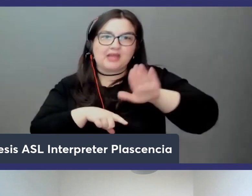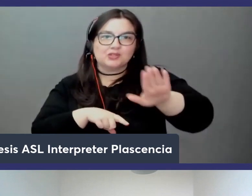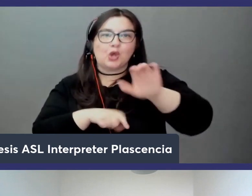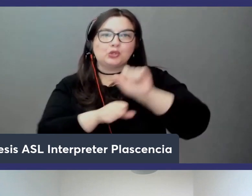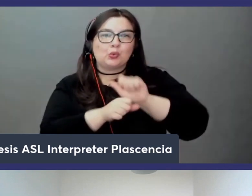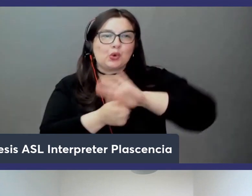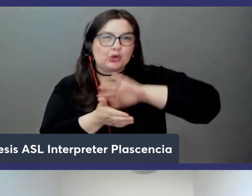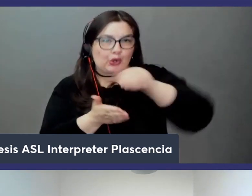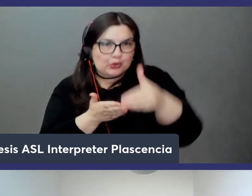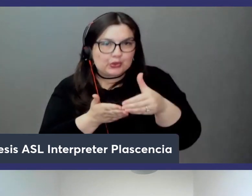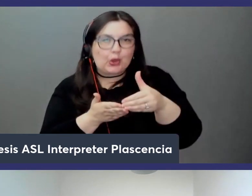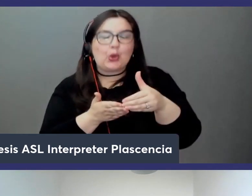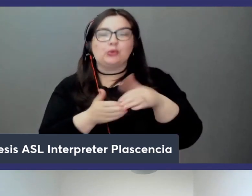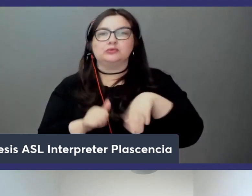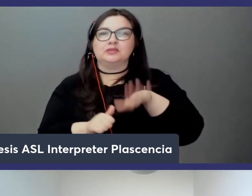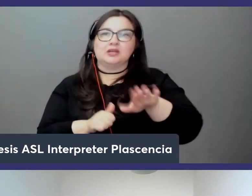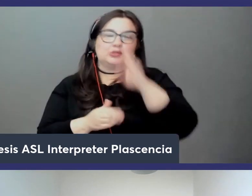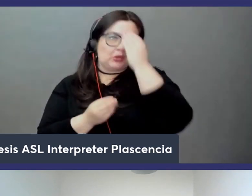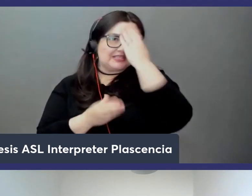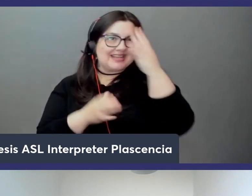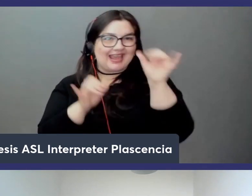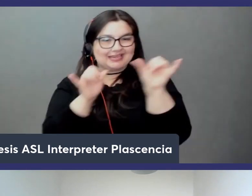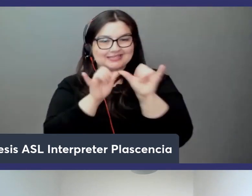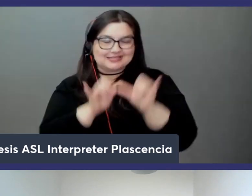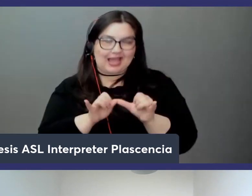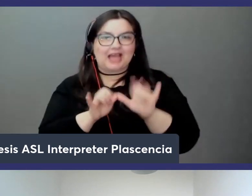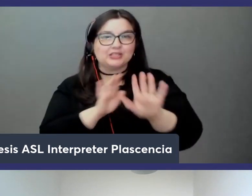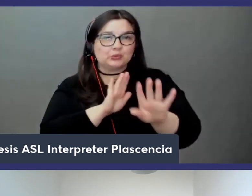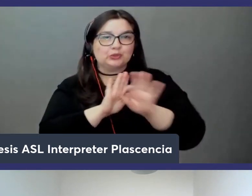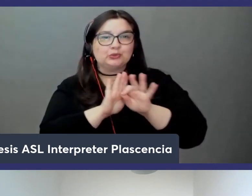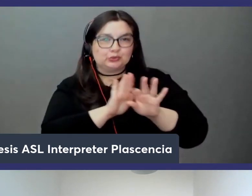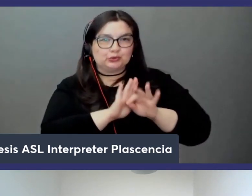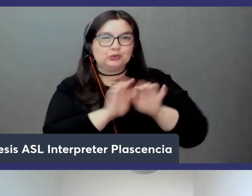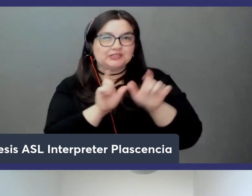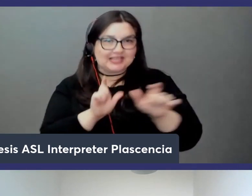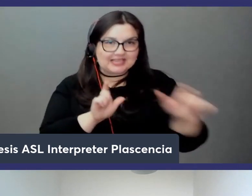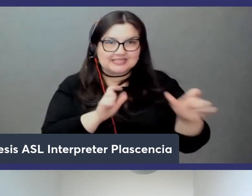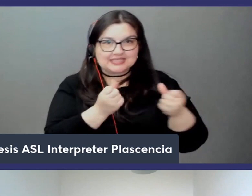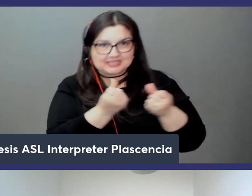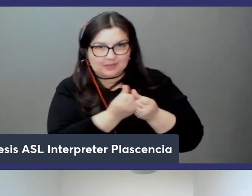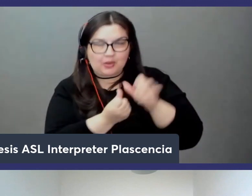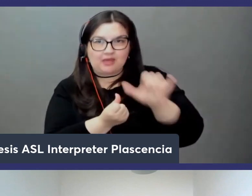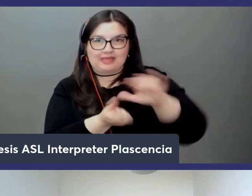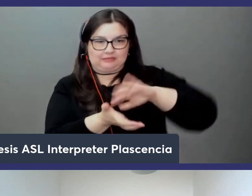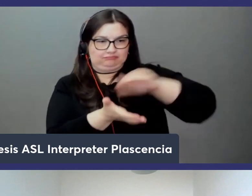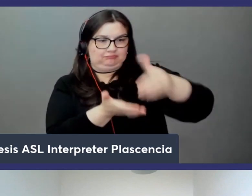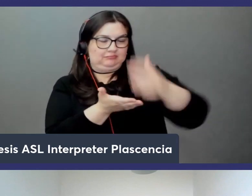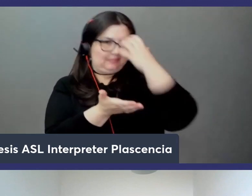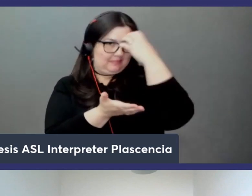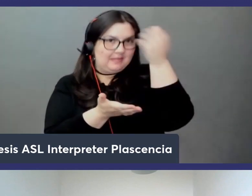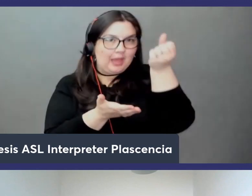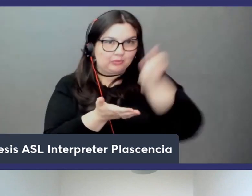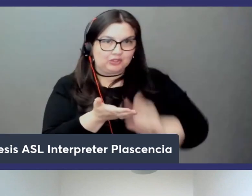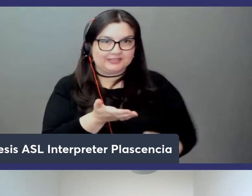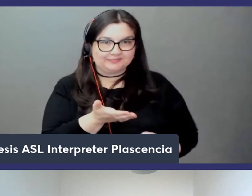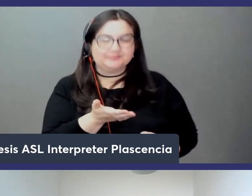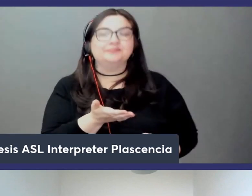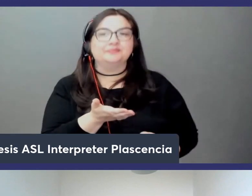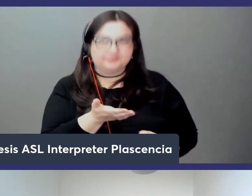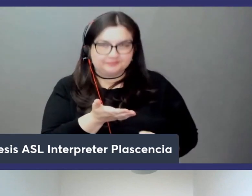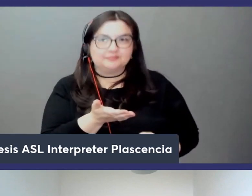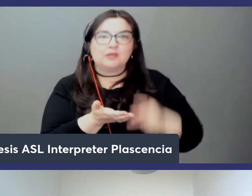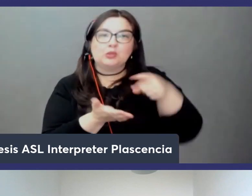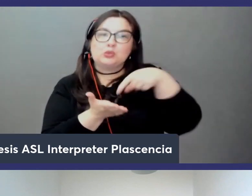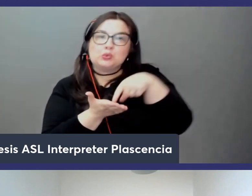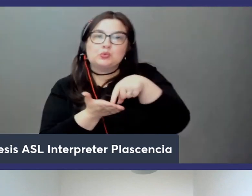depending on your data size for example you would choose instances that can support at least that much memory um and so you pay